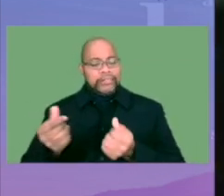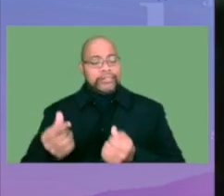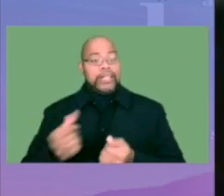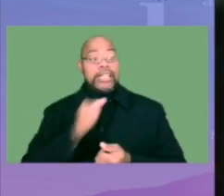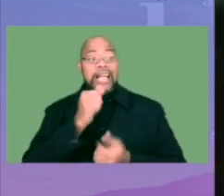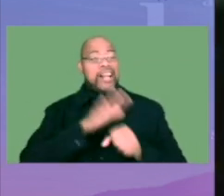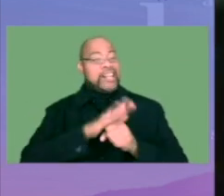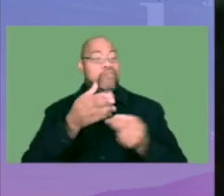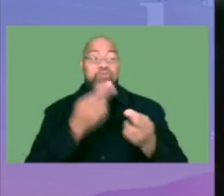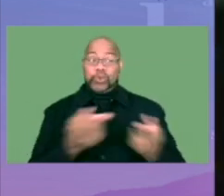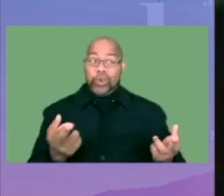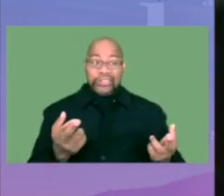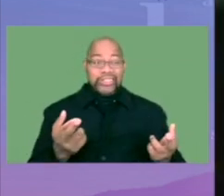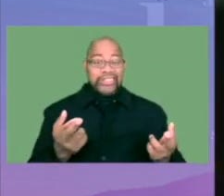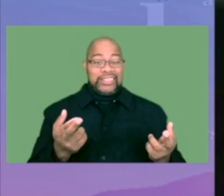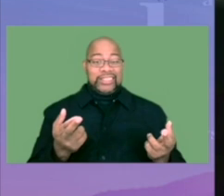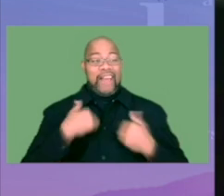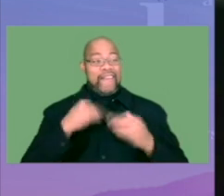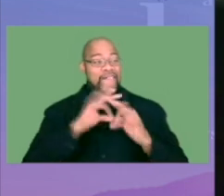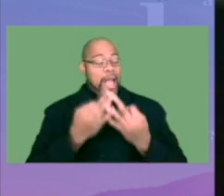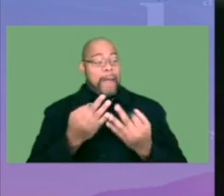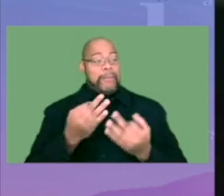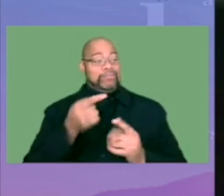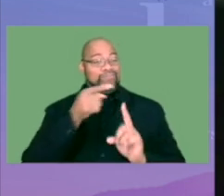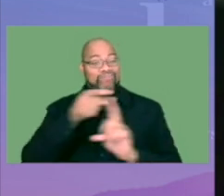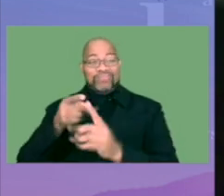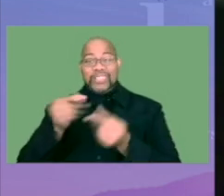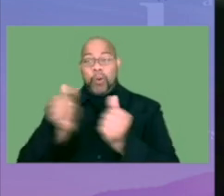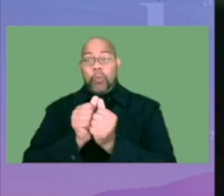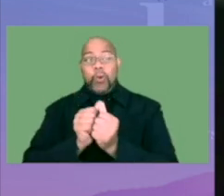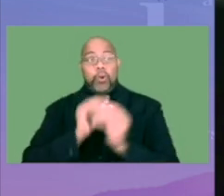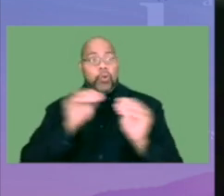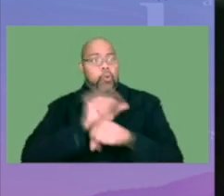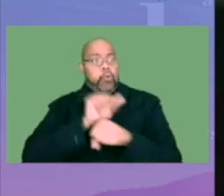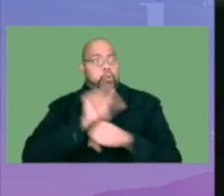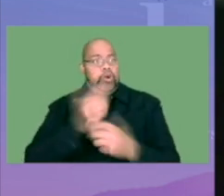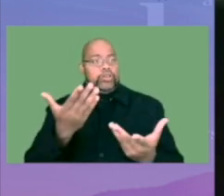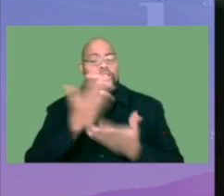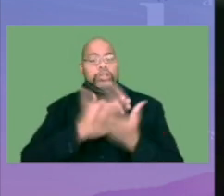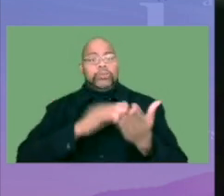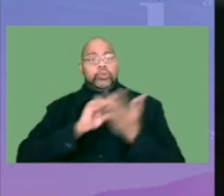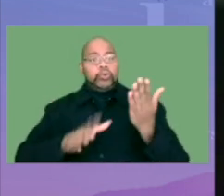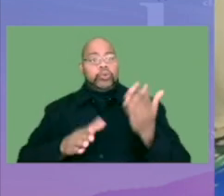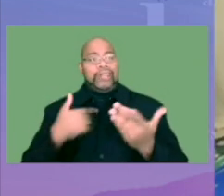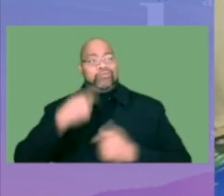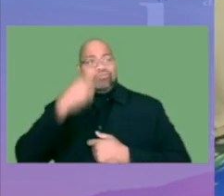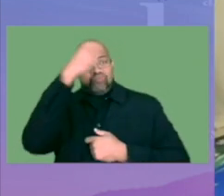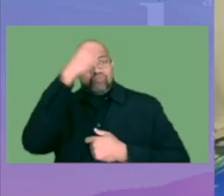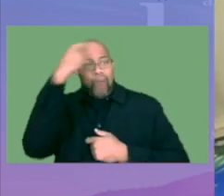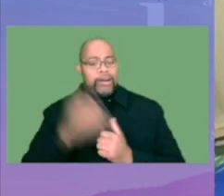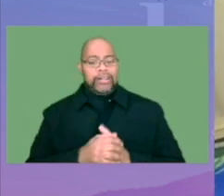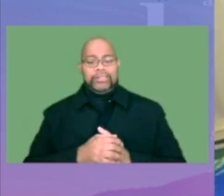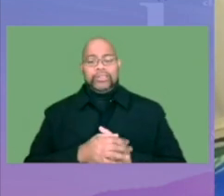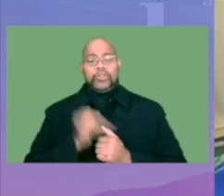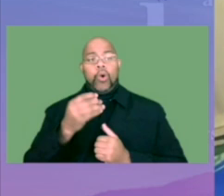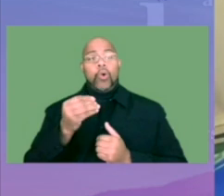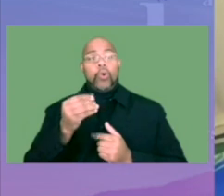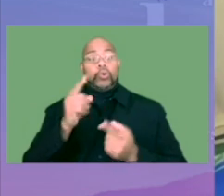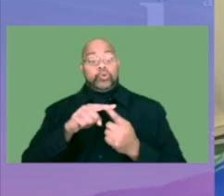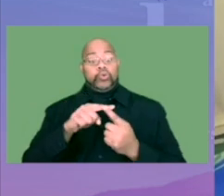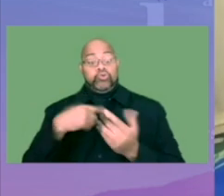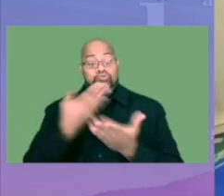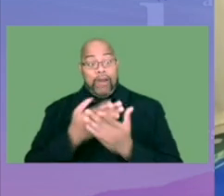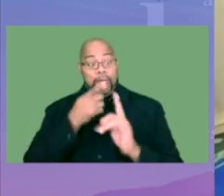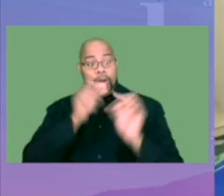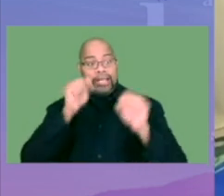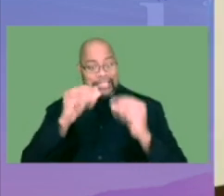resources to go around. We have families who are dealing with unemployment. There are students who have dealt with trauma. And so, in order to get to the